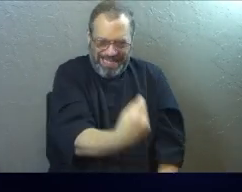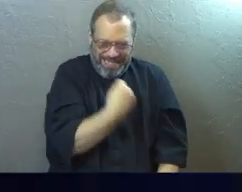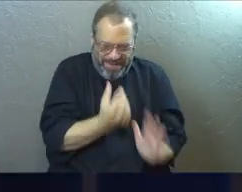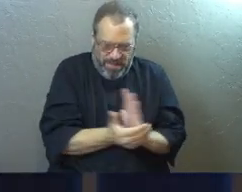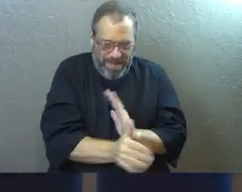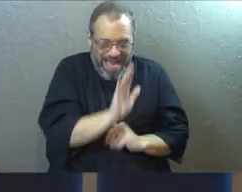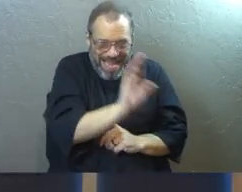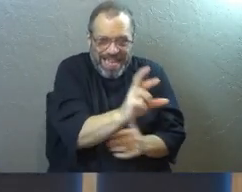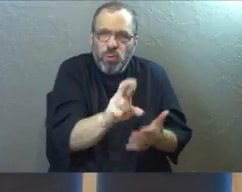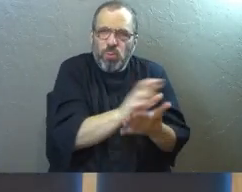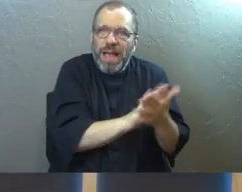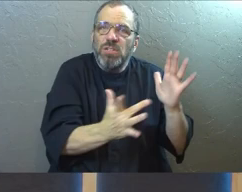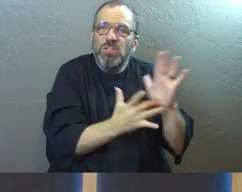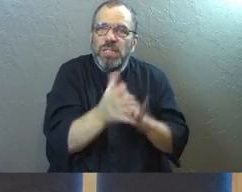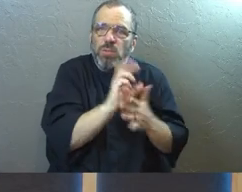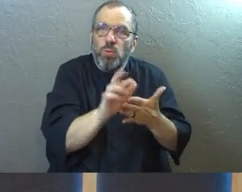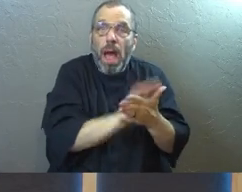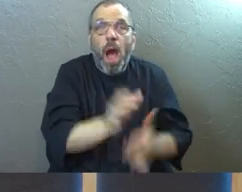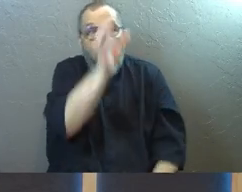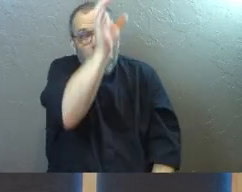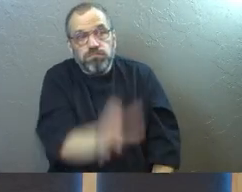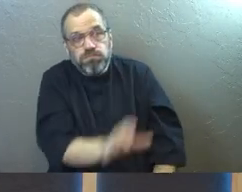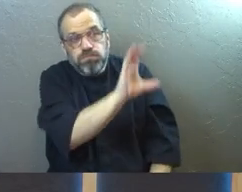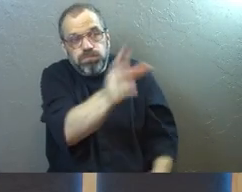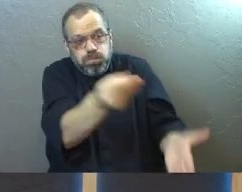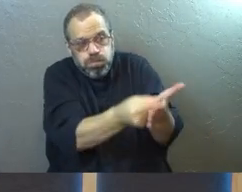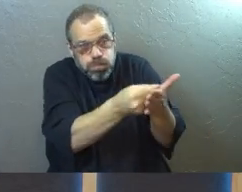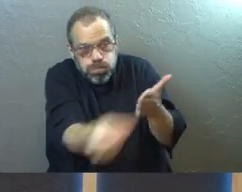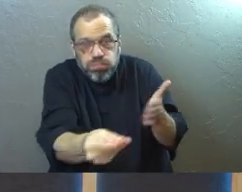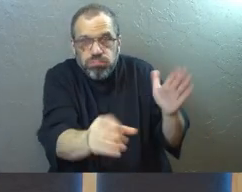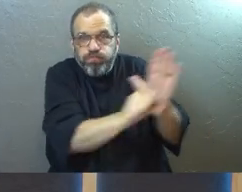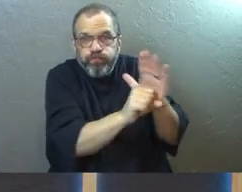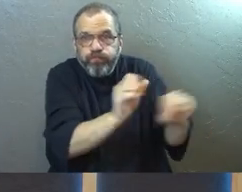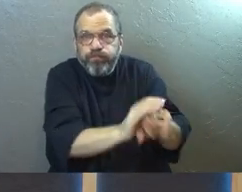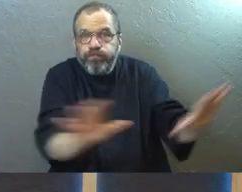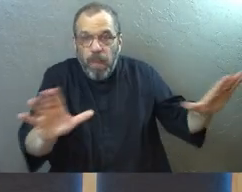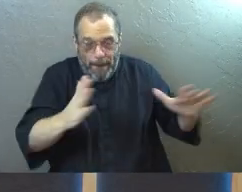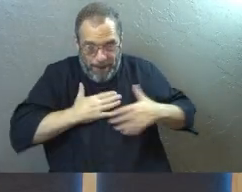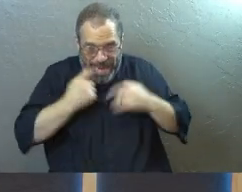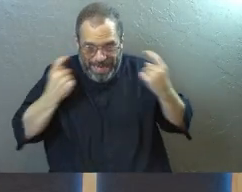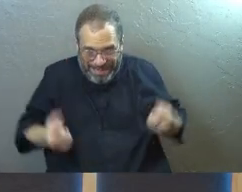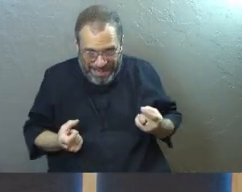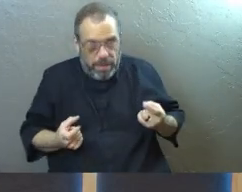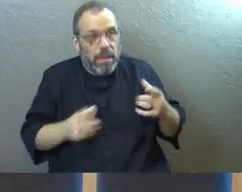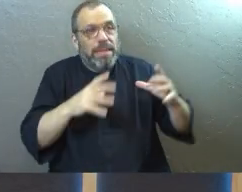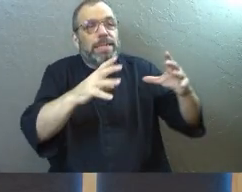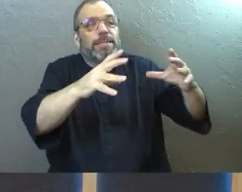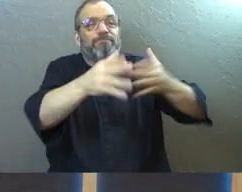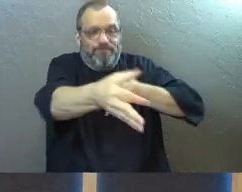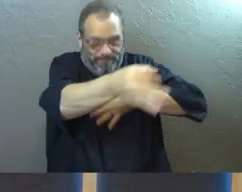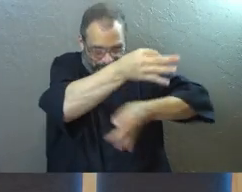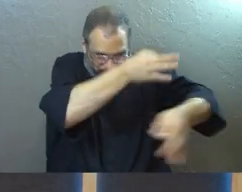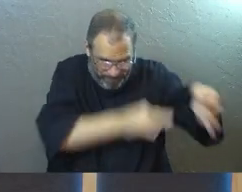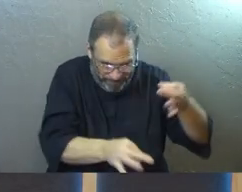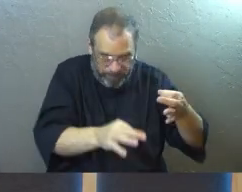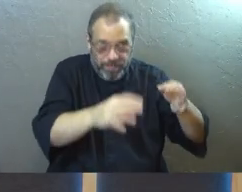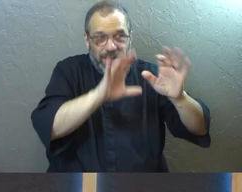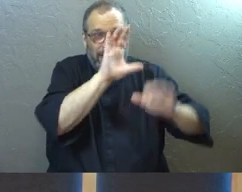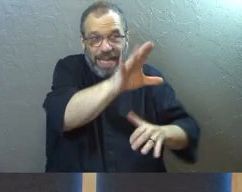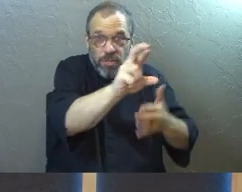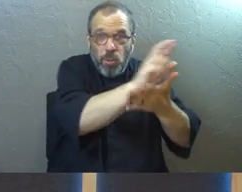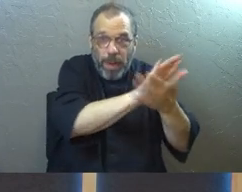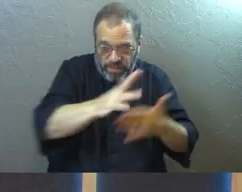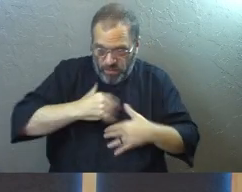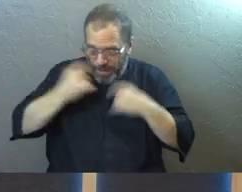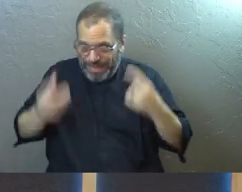me his righteousness. On the cross, purchased for me, he took my sin. He gave me his righteousness. Because of